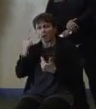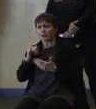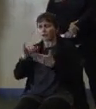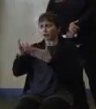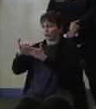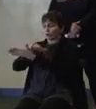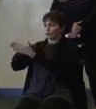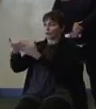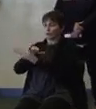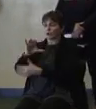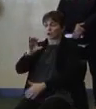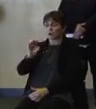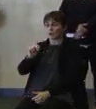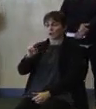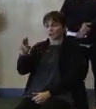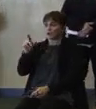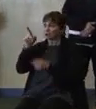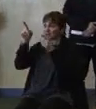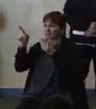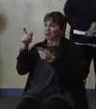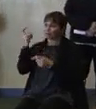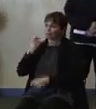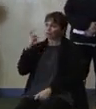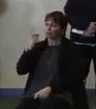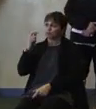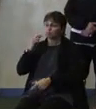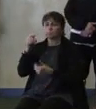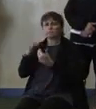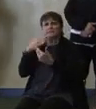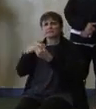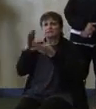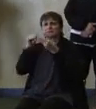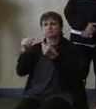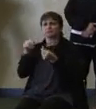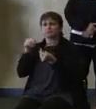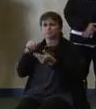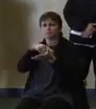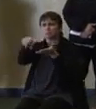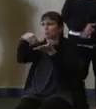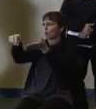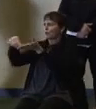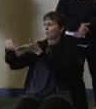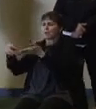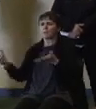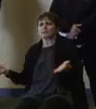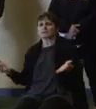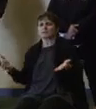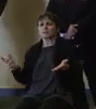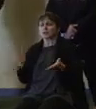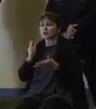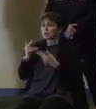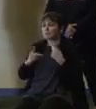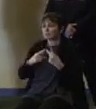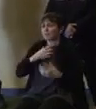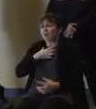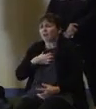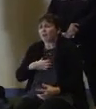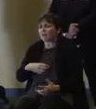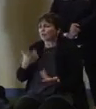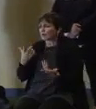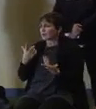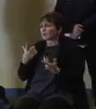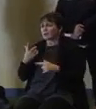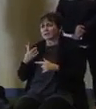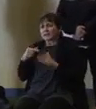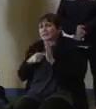Connecticut were able to do a seamless transition? People are hungry. People are that they sold their